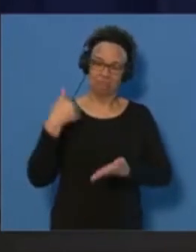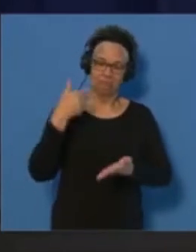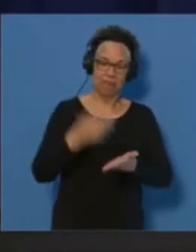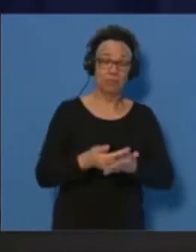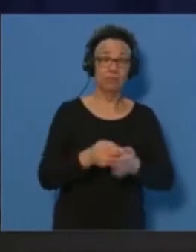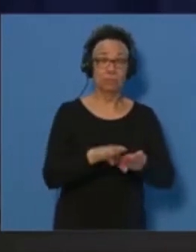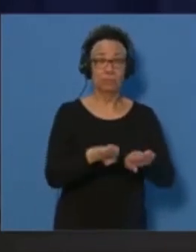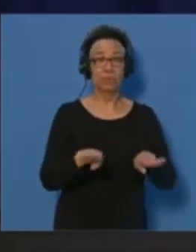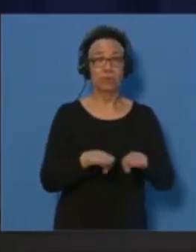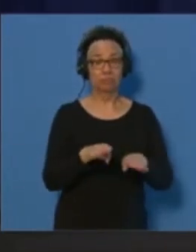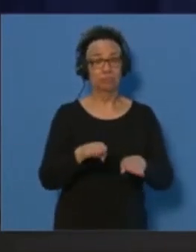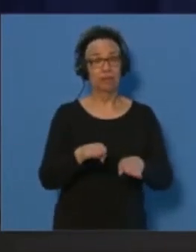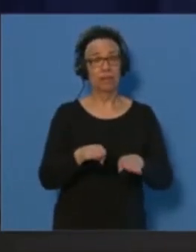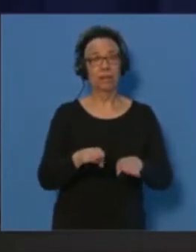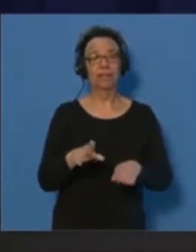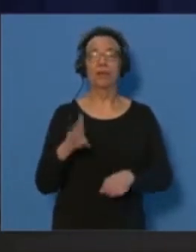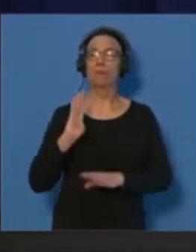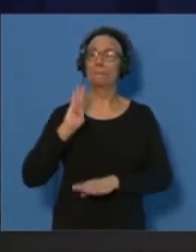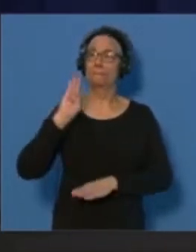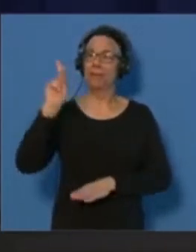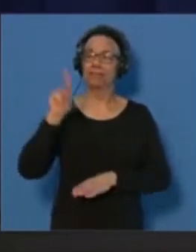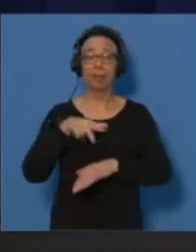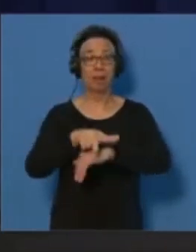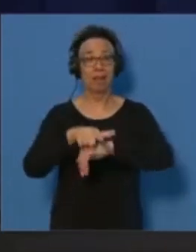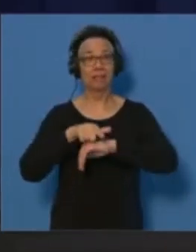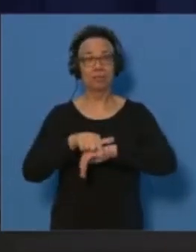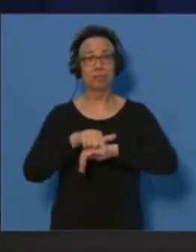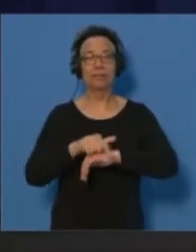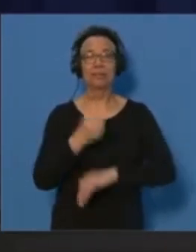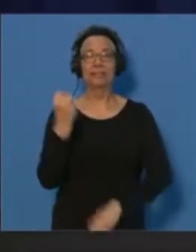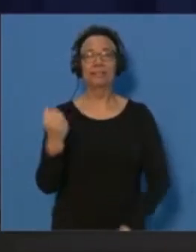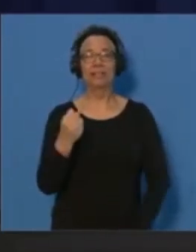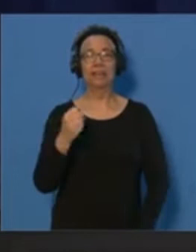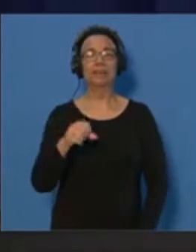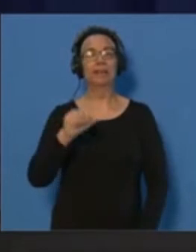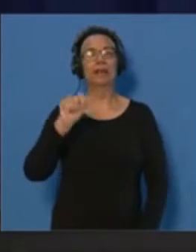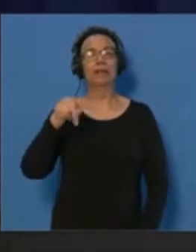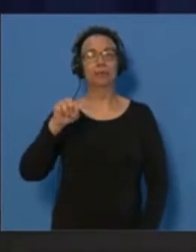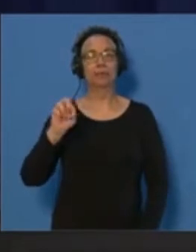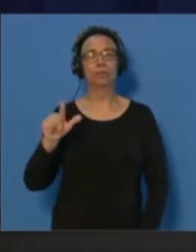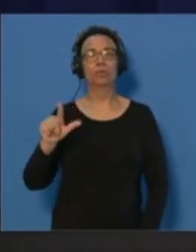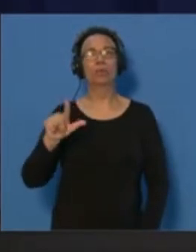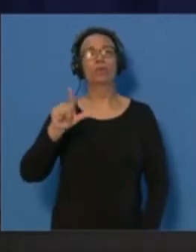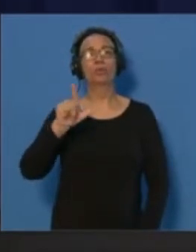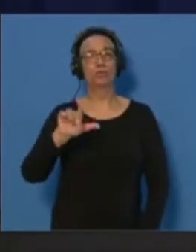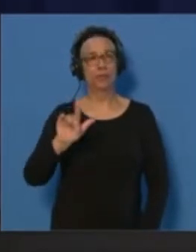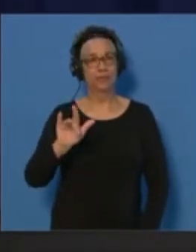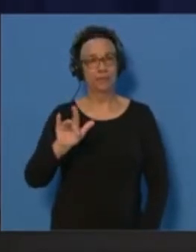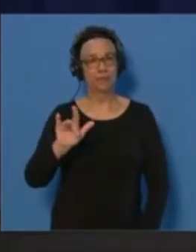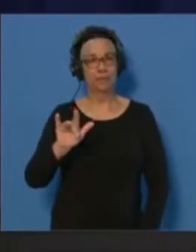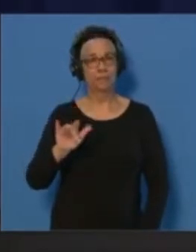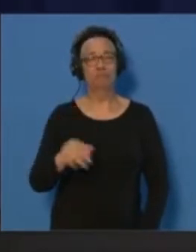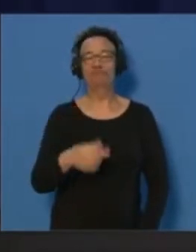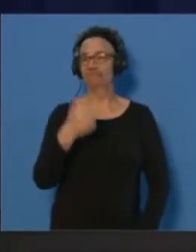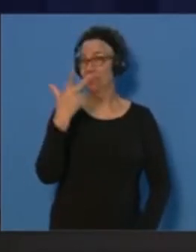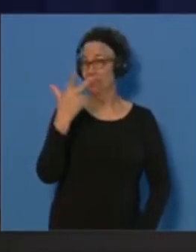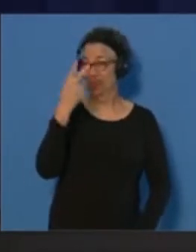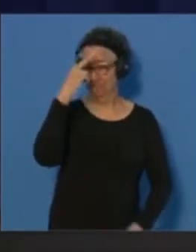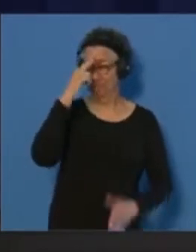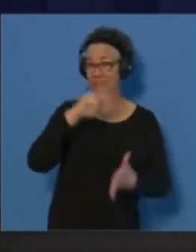London on Saturday 25th April. This flight will have three purposes.